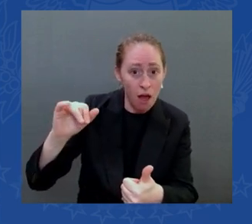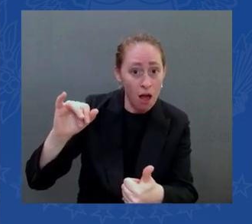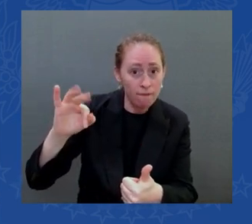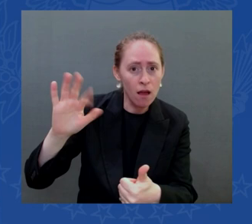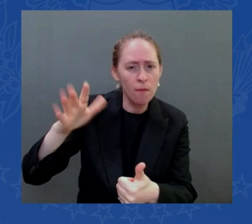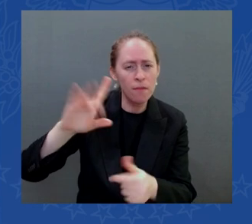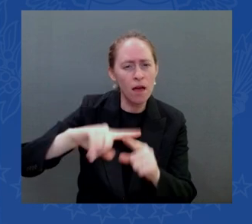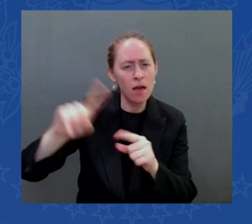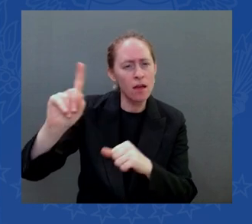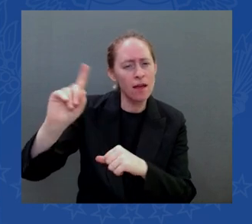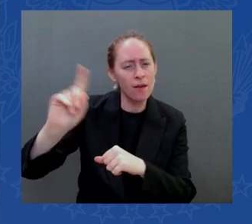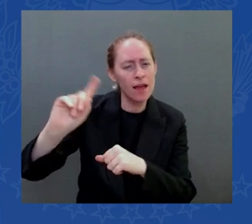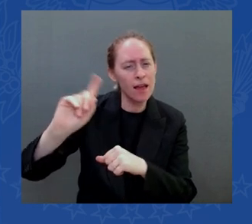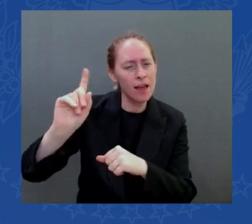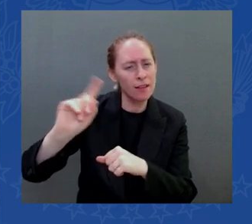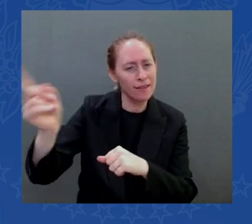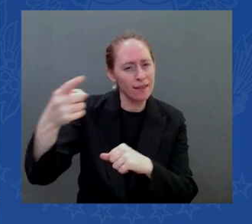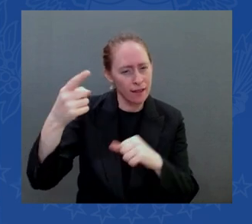pay something